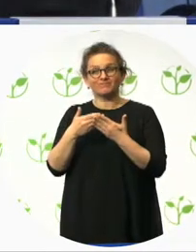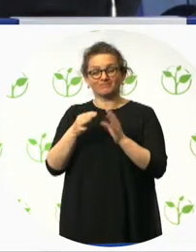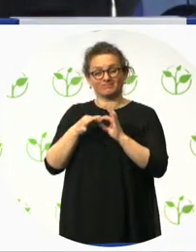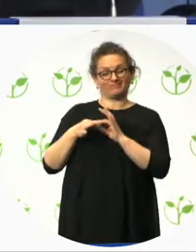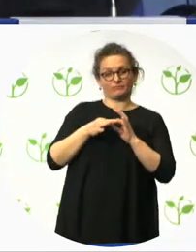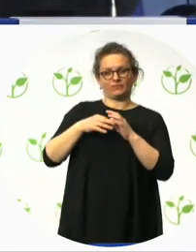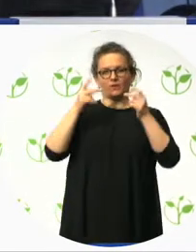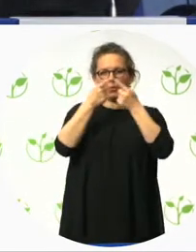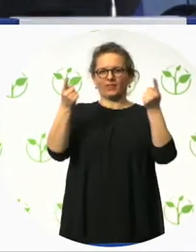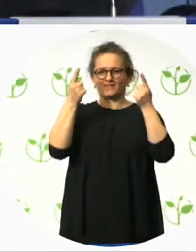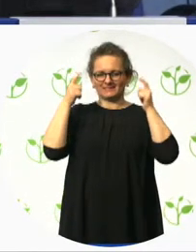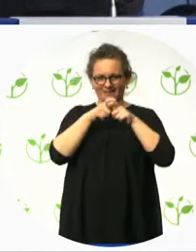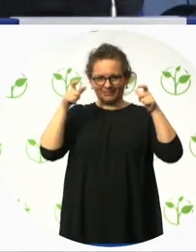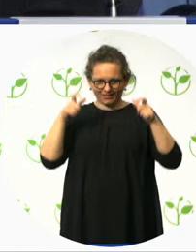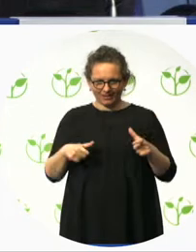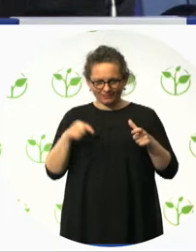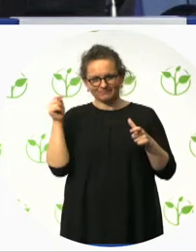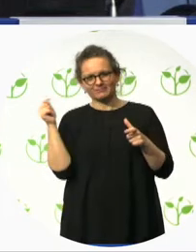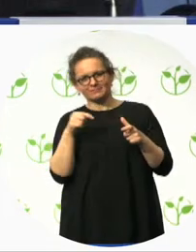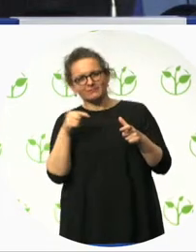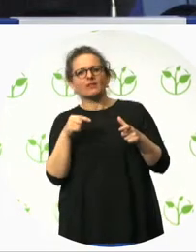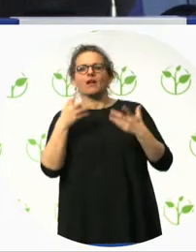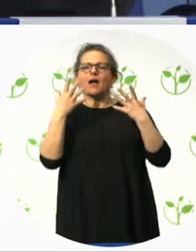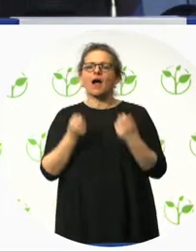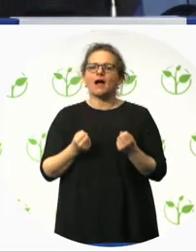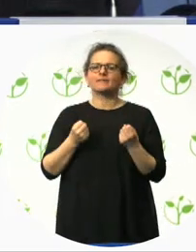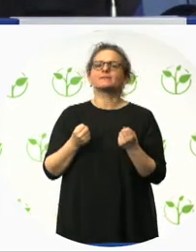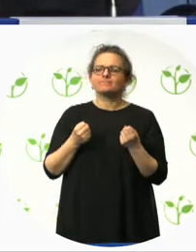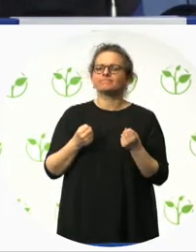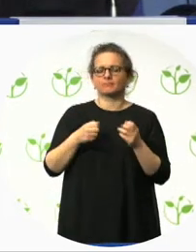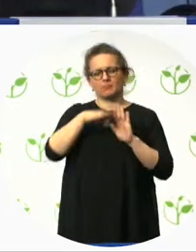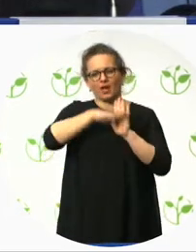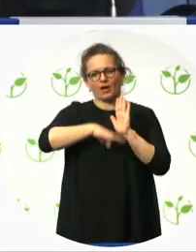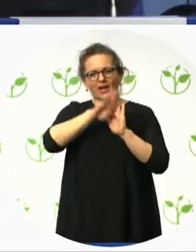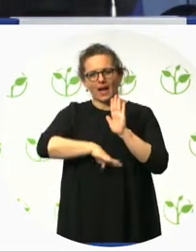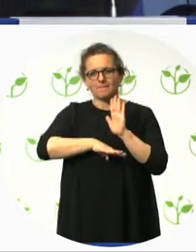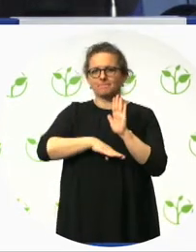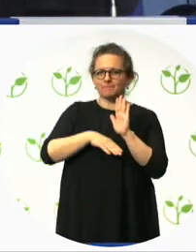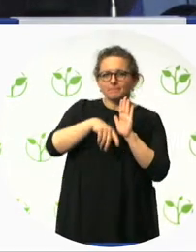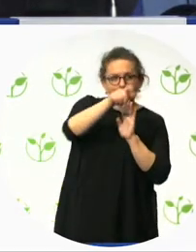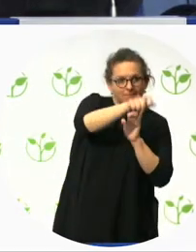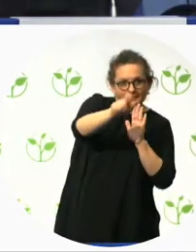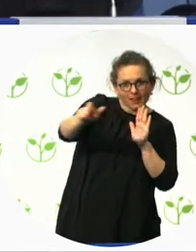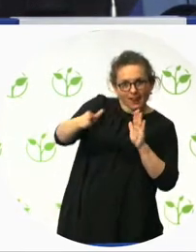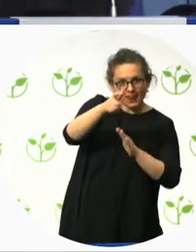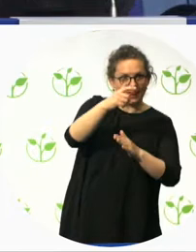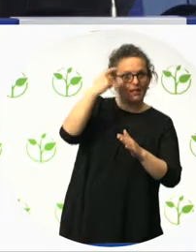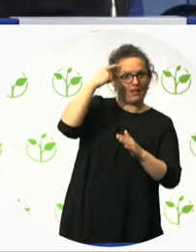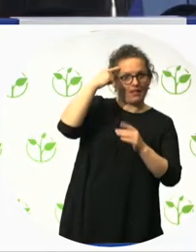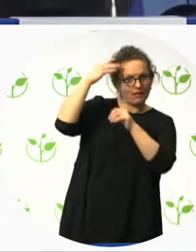persons with intellectual disabilities at the university. And they do also practice in some